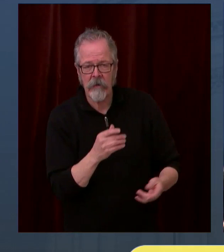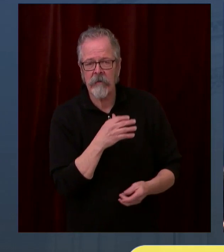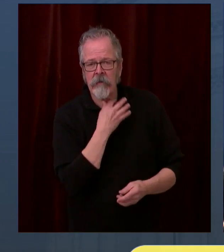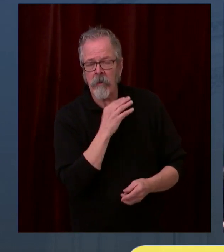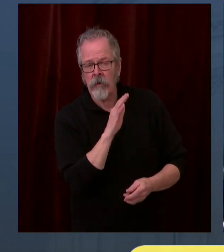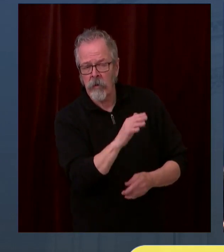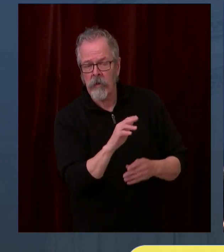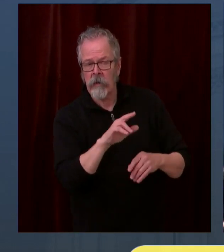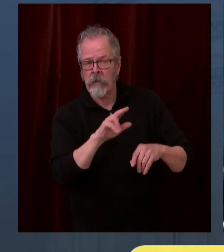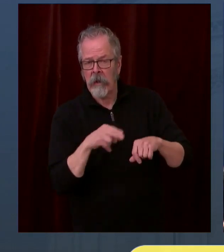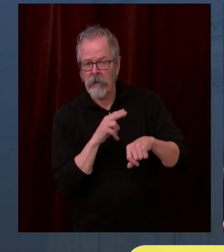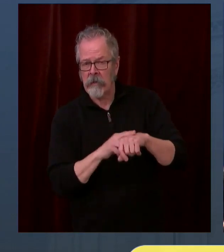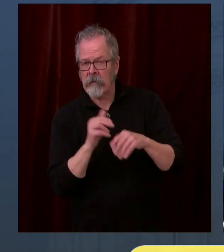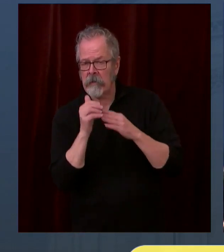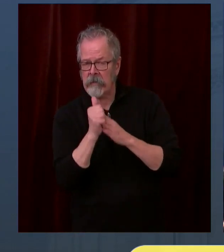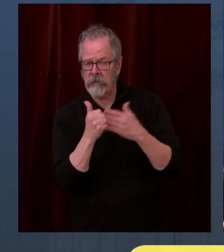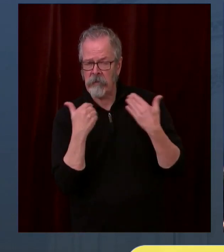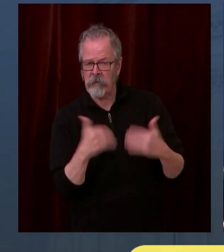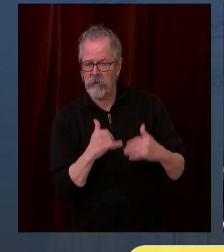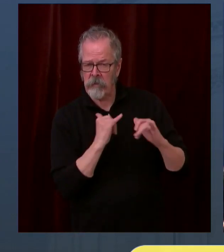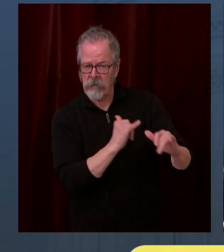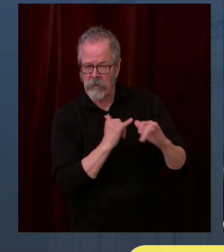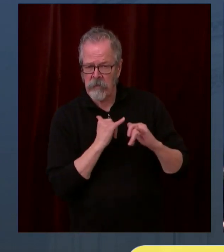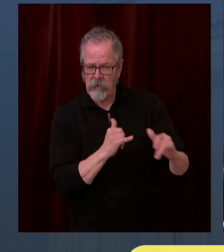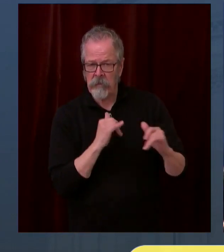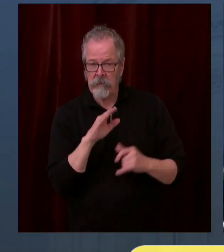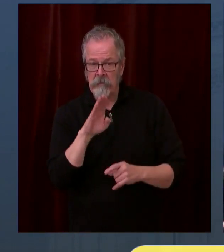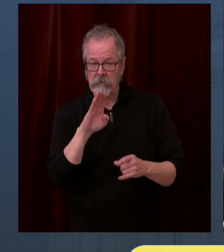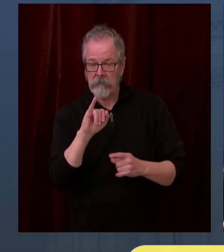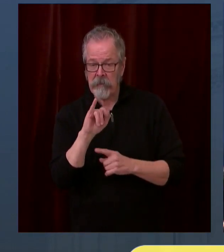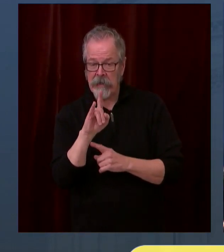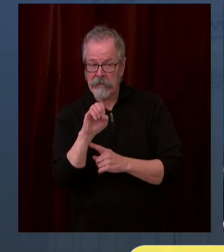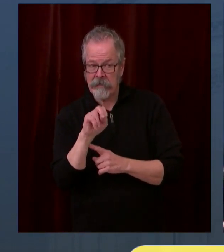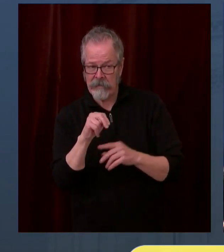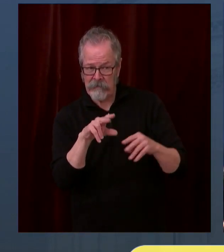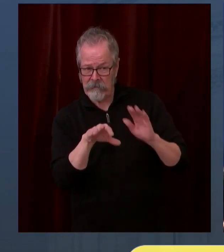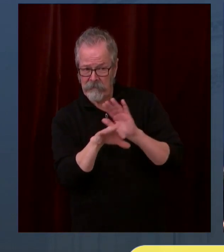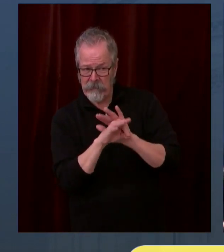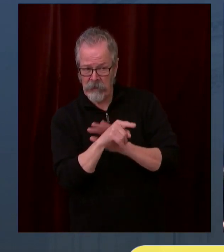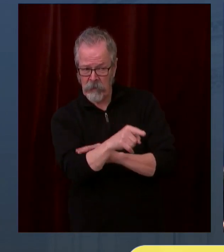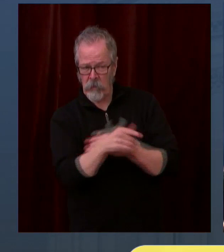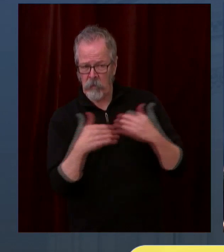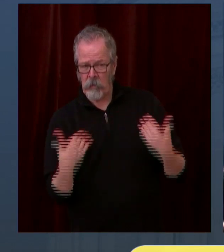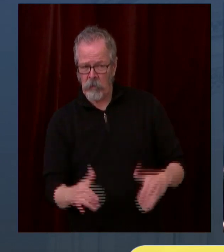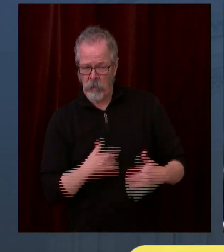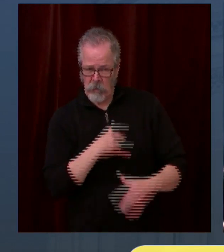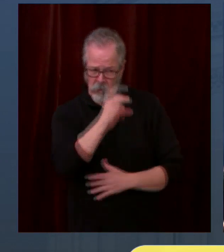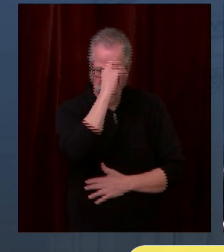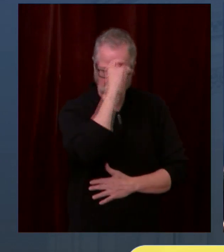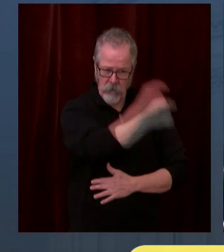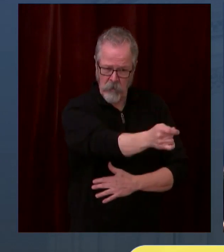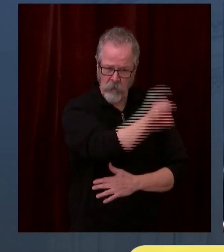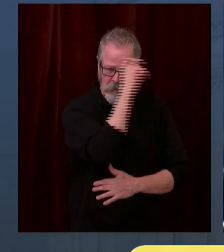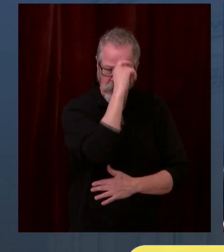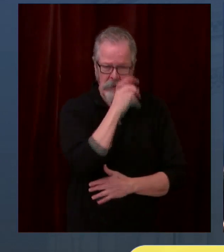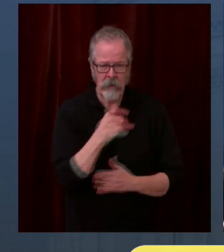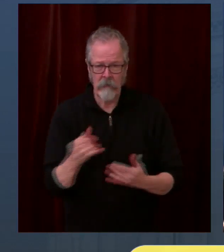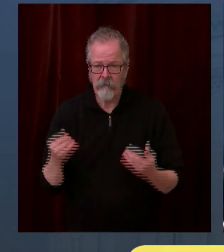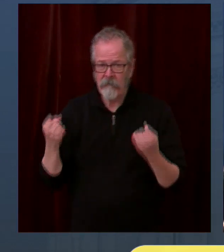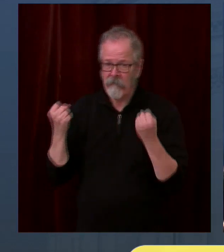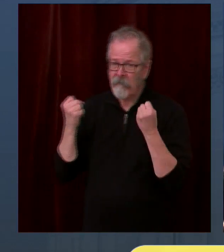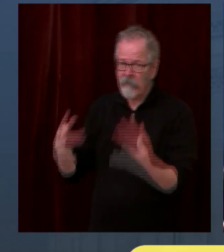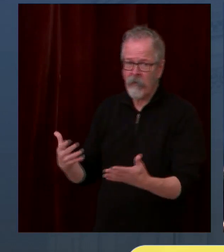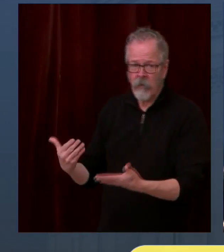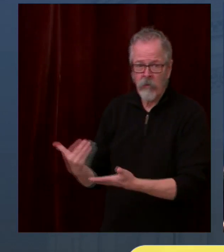the nation develop a new system. And by the way, having a new federal partner who will be honest with us and effective will be of great benefit. So